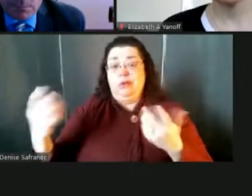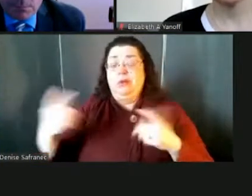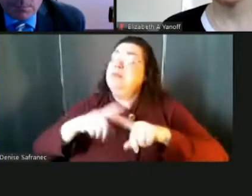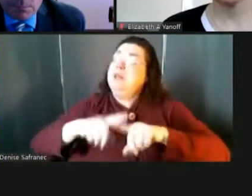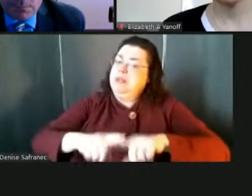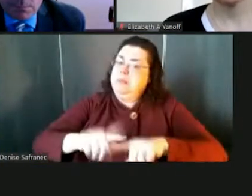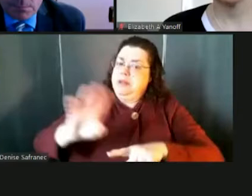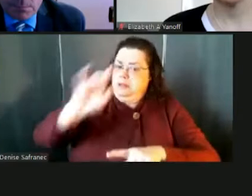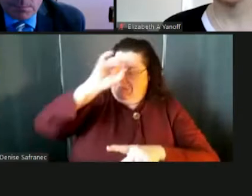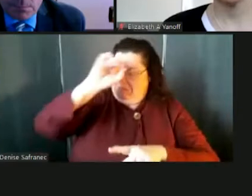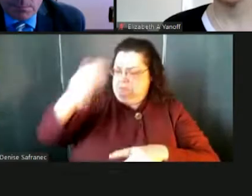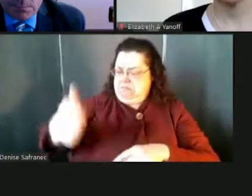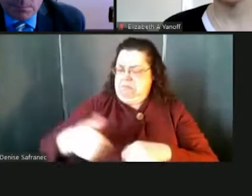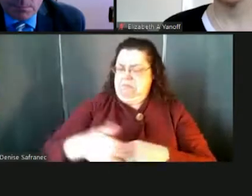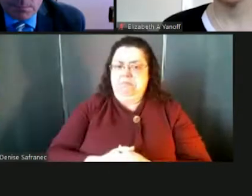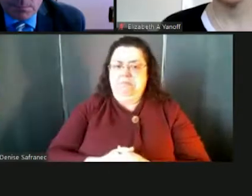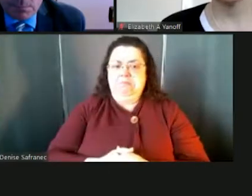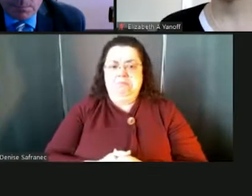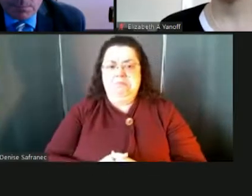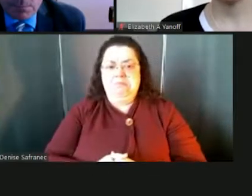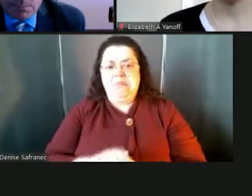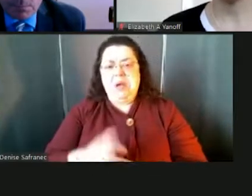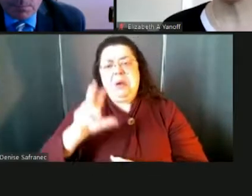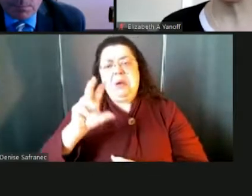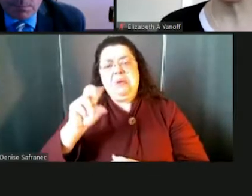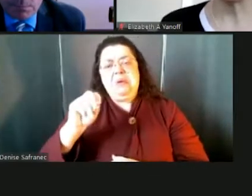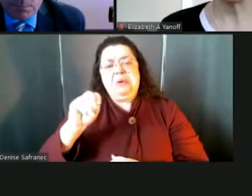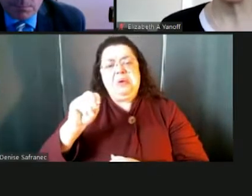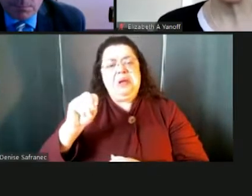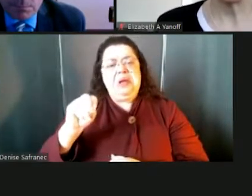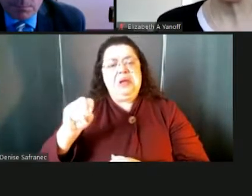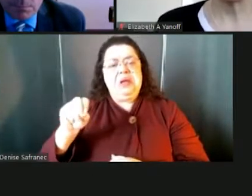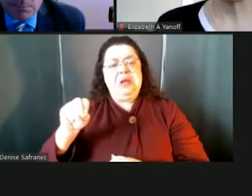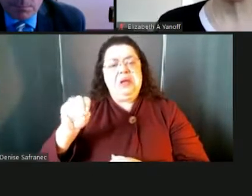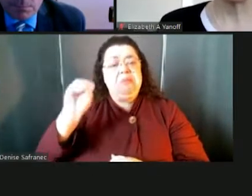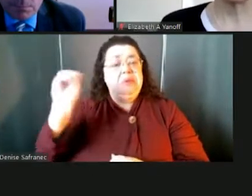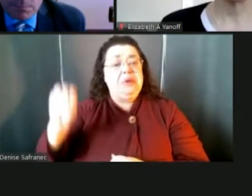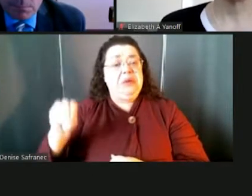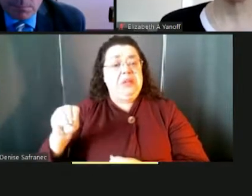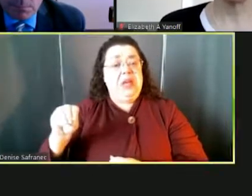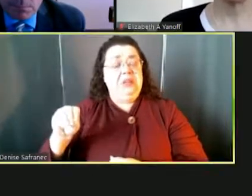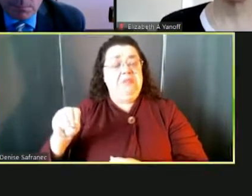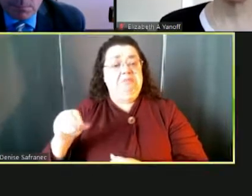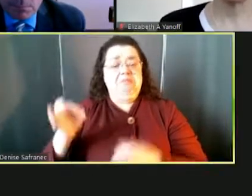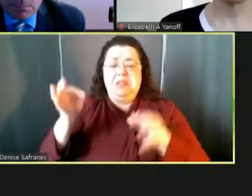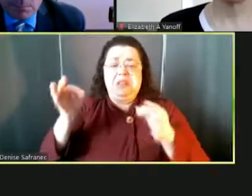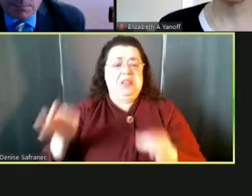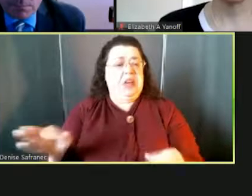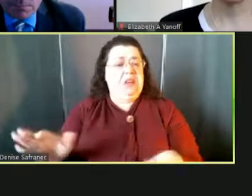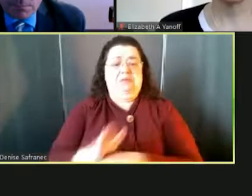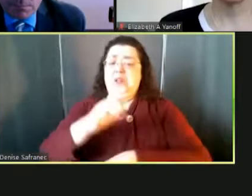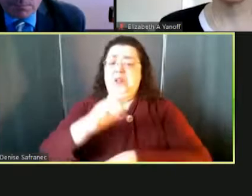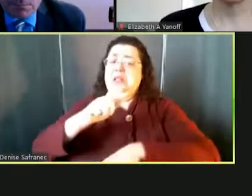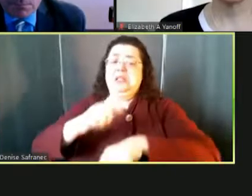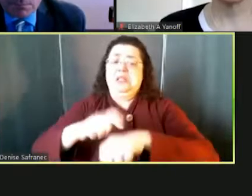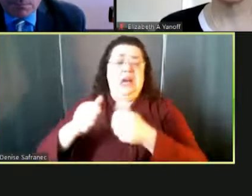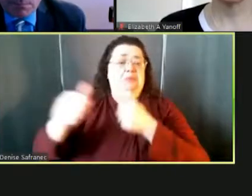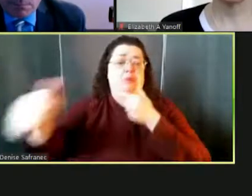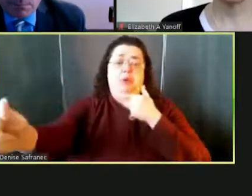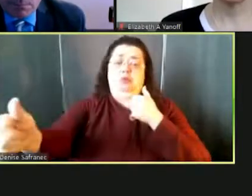about 33% of our district students that are choosing to be full remote for a variety of reasons.